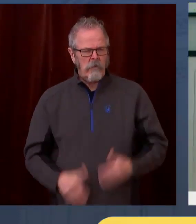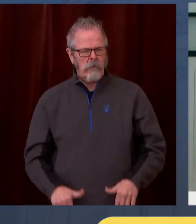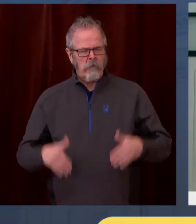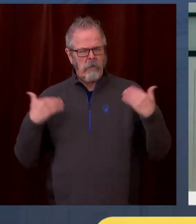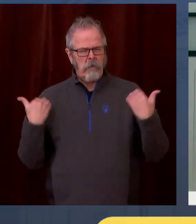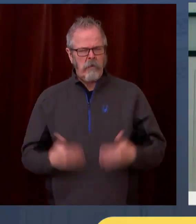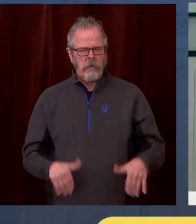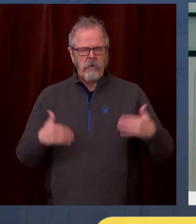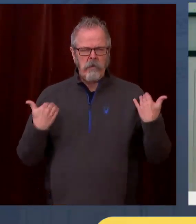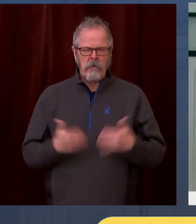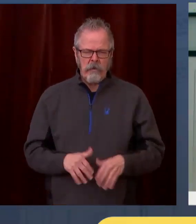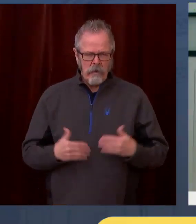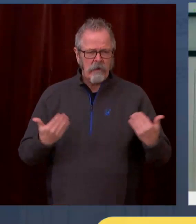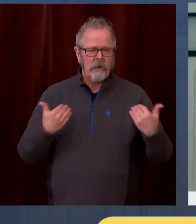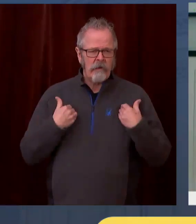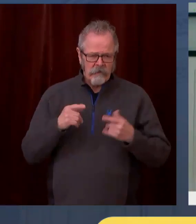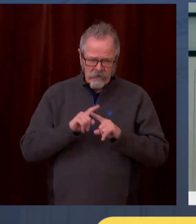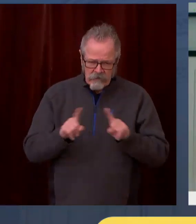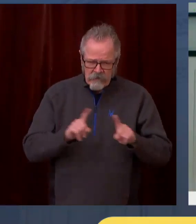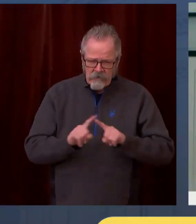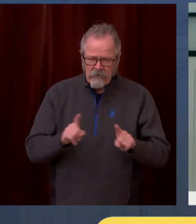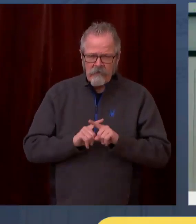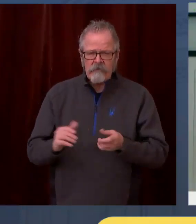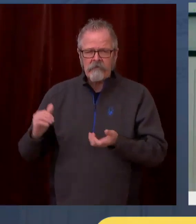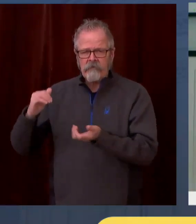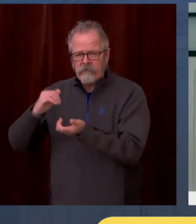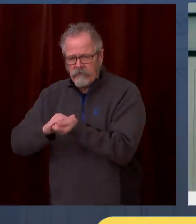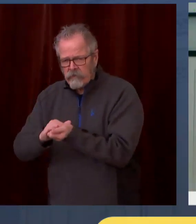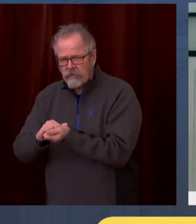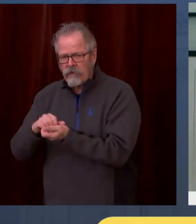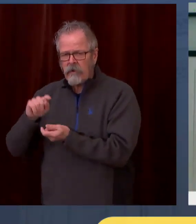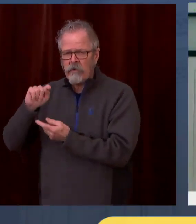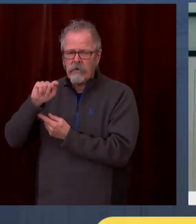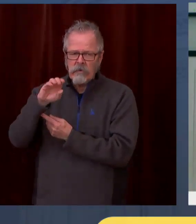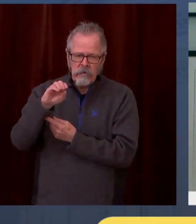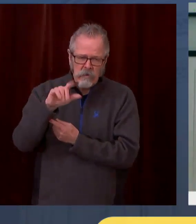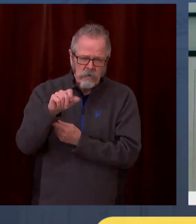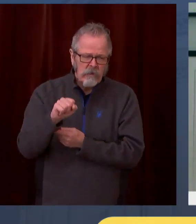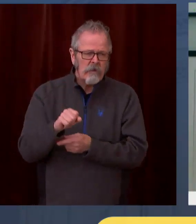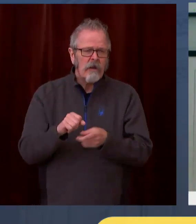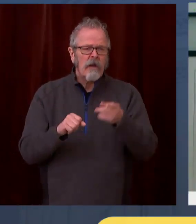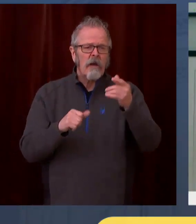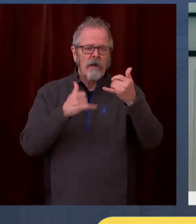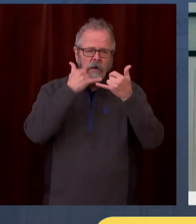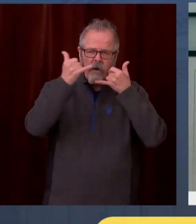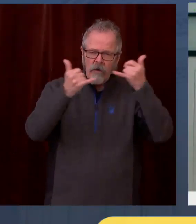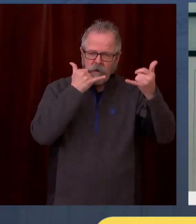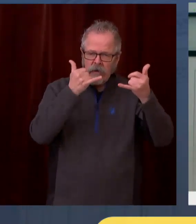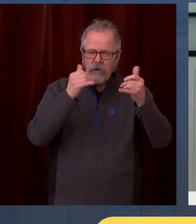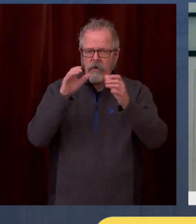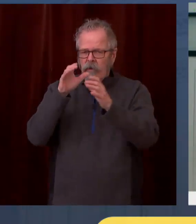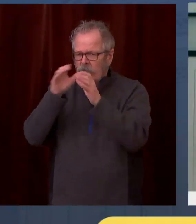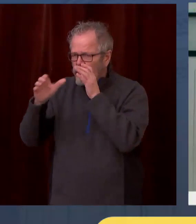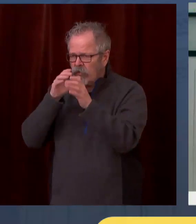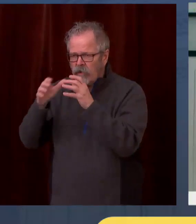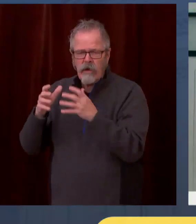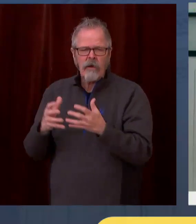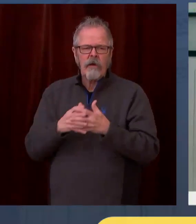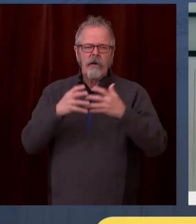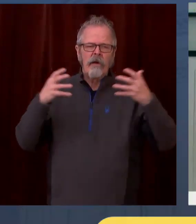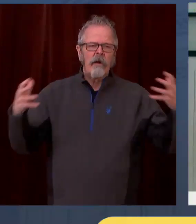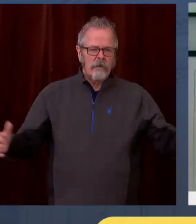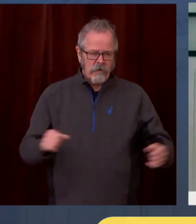we'll be expanding the call center capacity. There is a lot of work to do. We know that. And